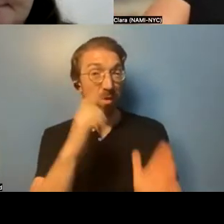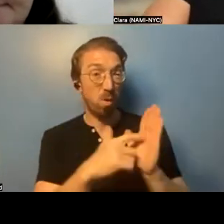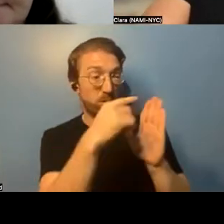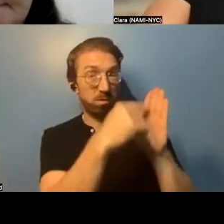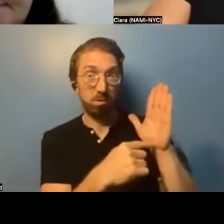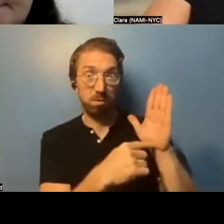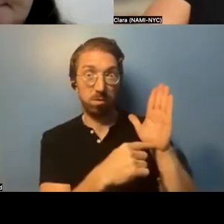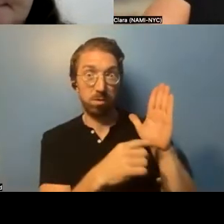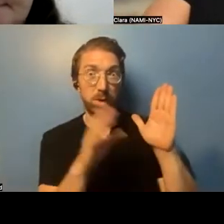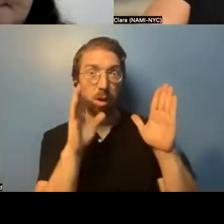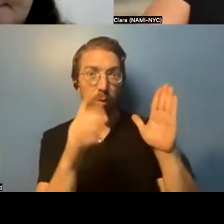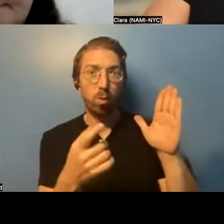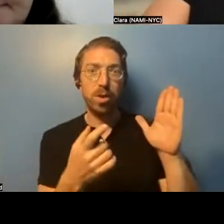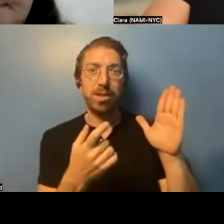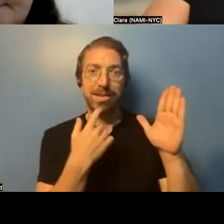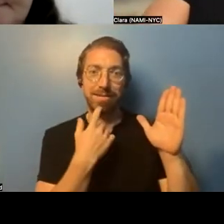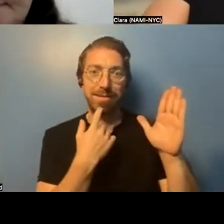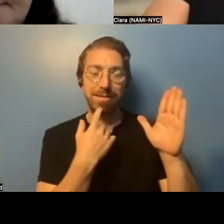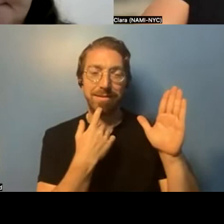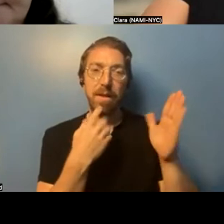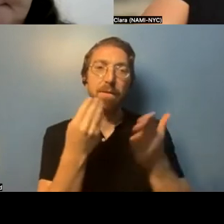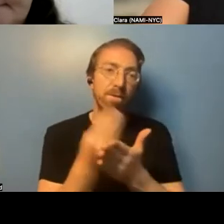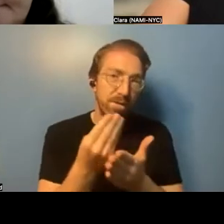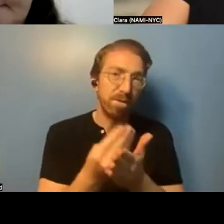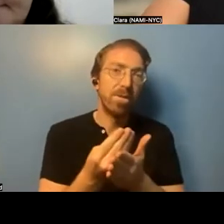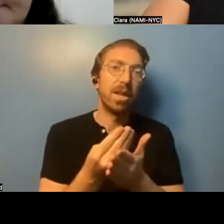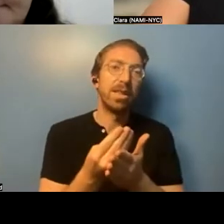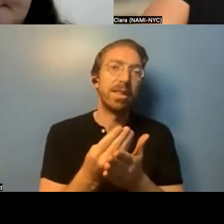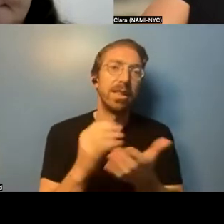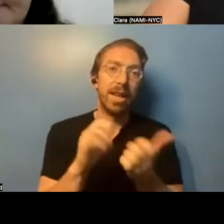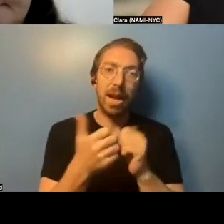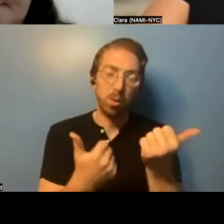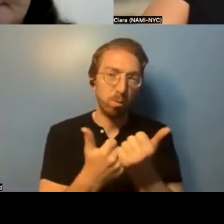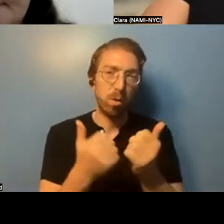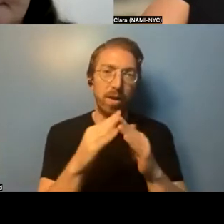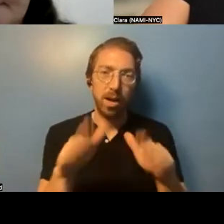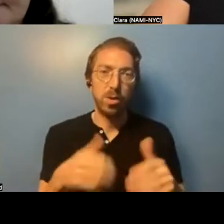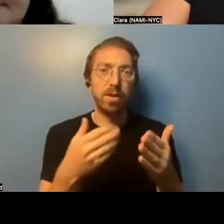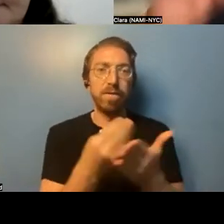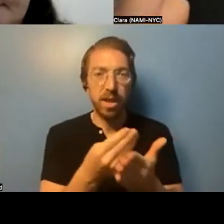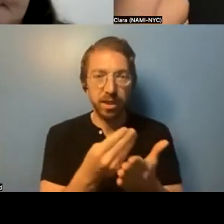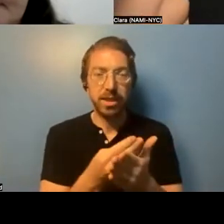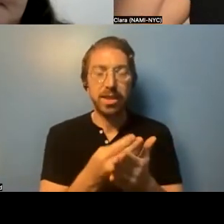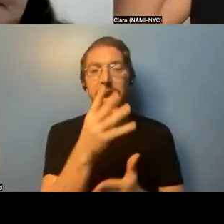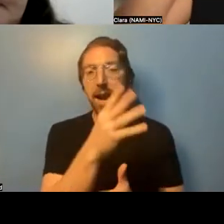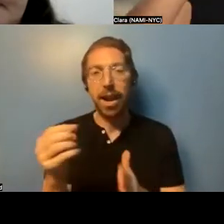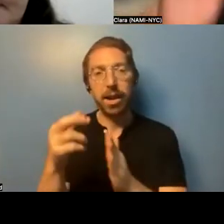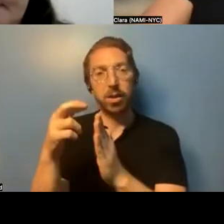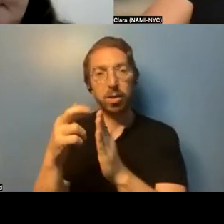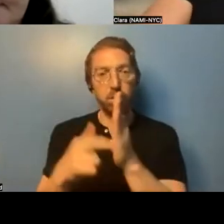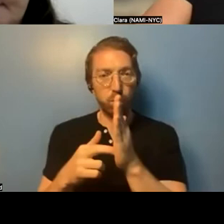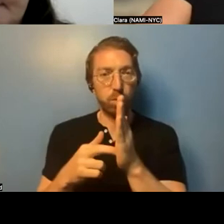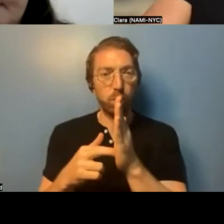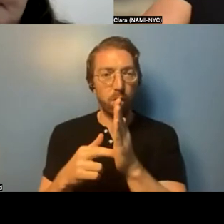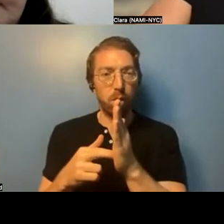put, um, funding streams, the regulatory nature of the housing, which includes if there is HPD